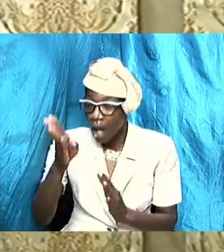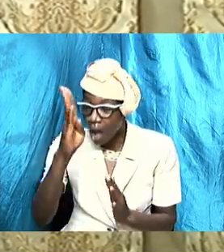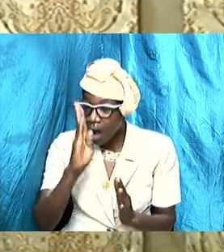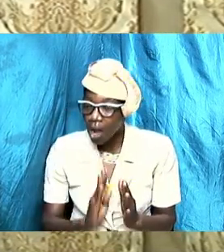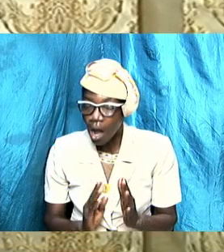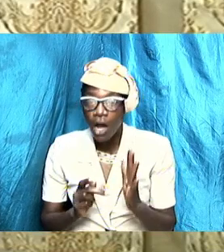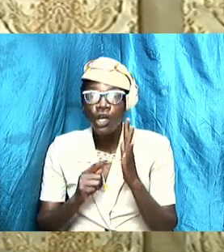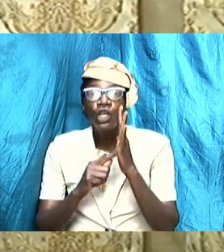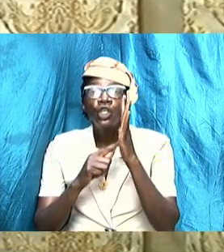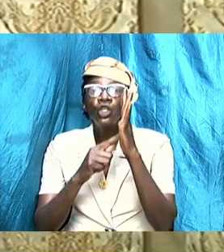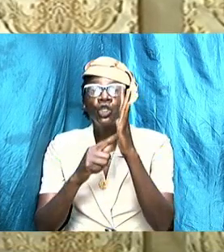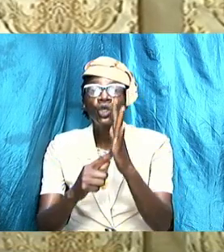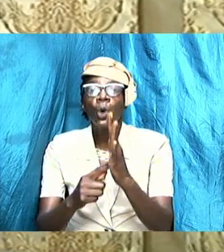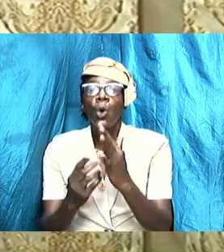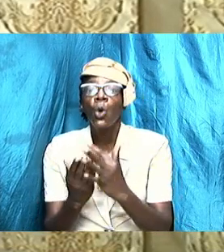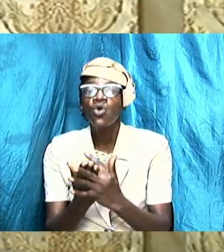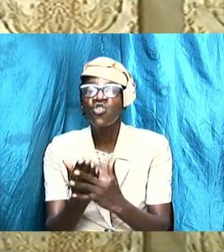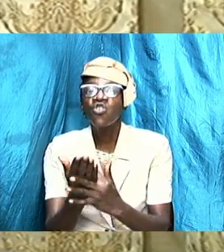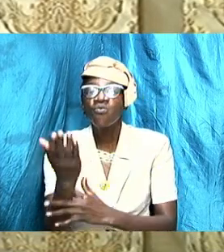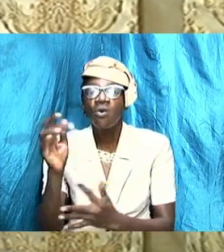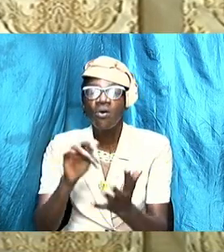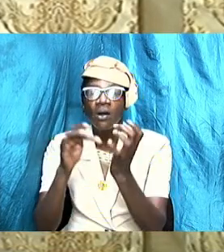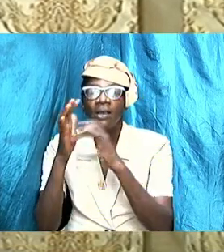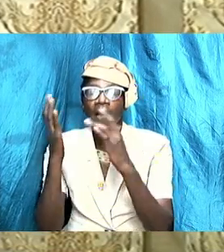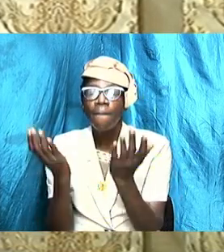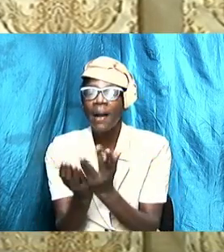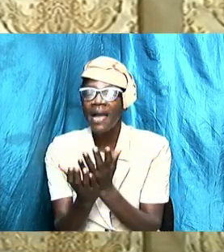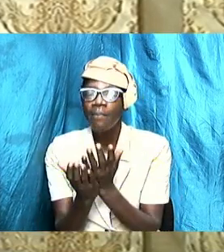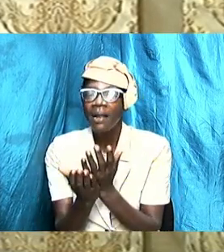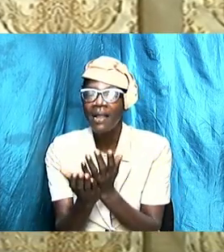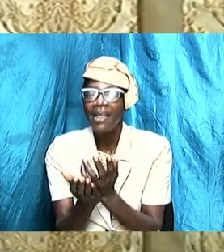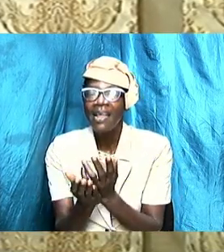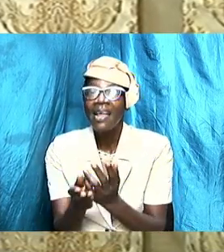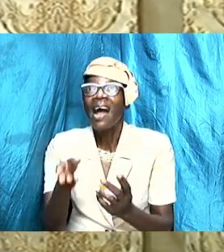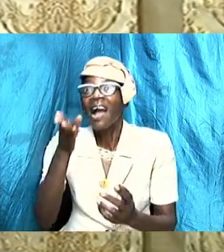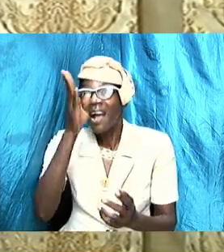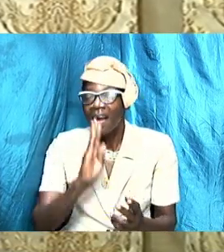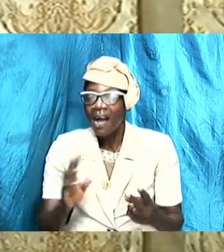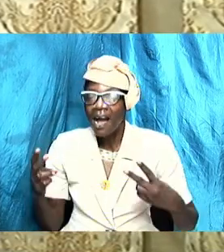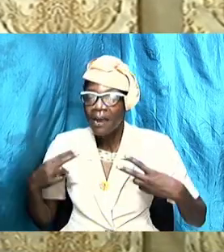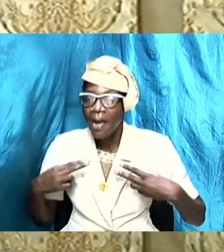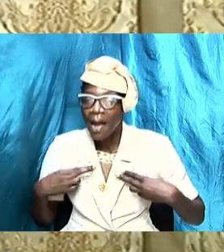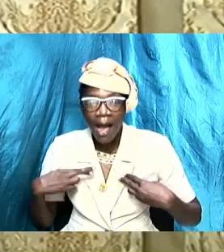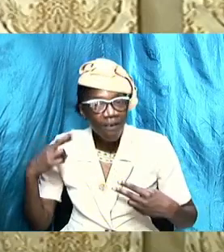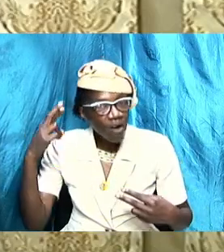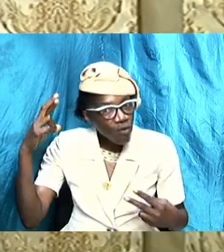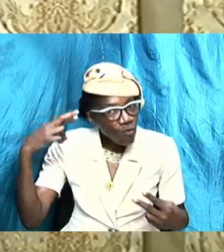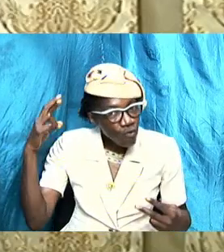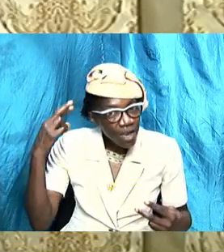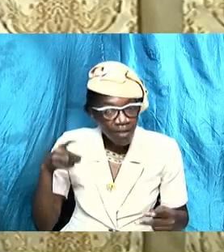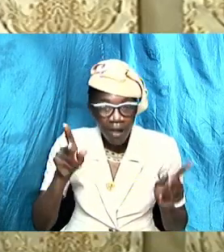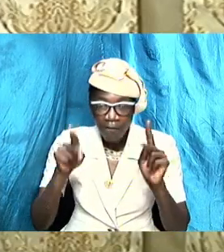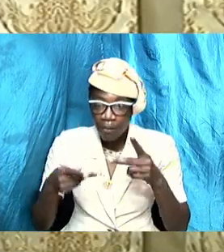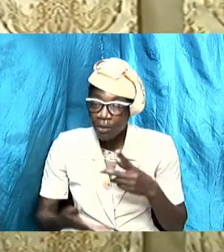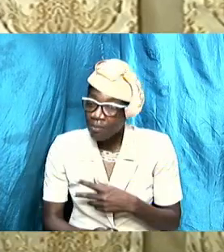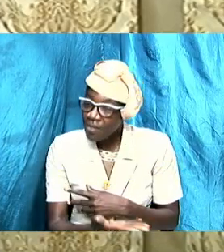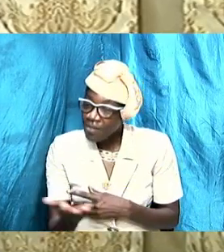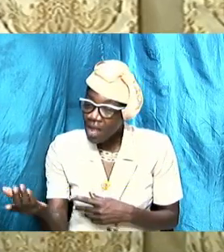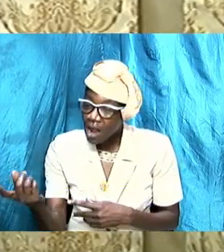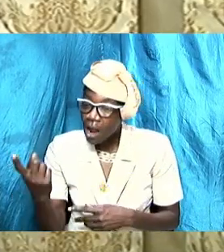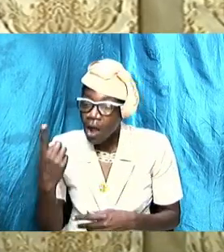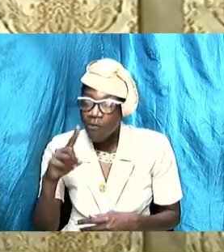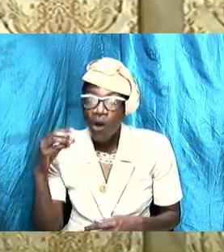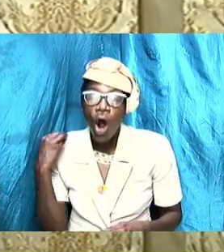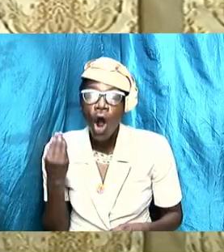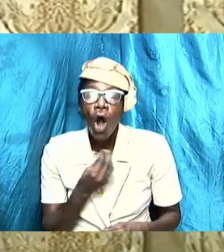shown throughout Scriptures, He has a reason for putting them there for our admonition,